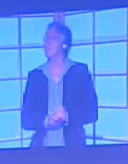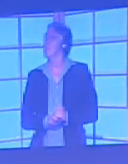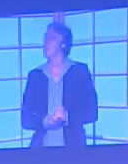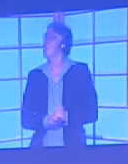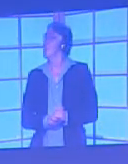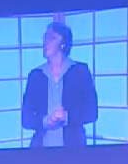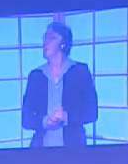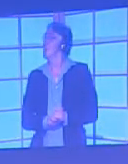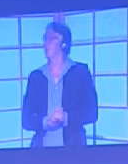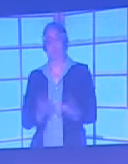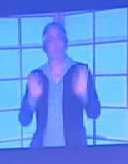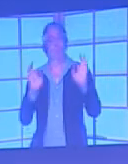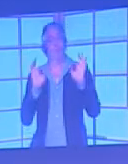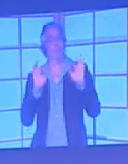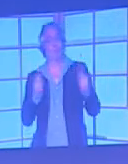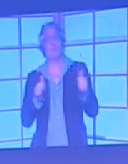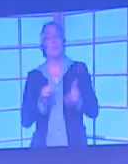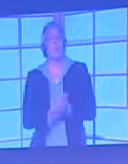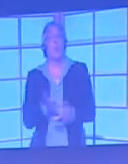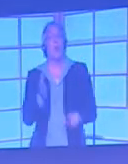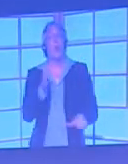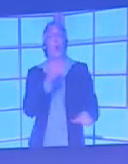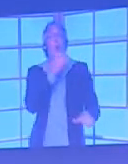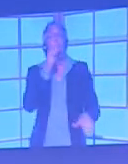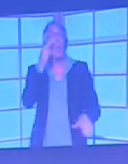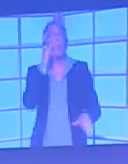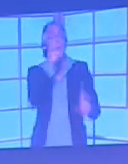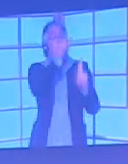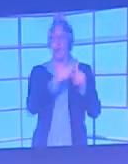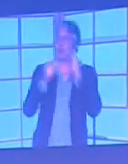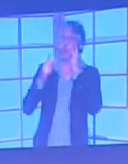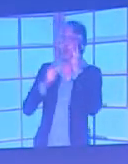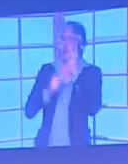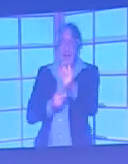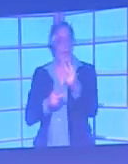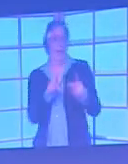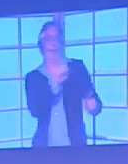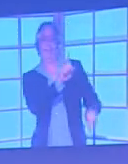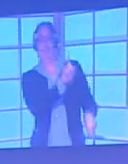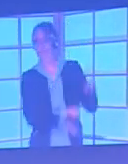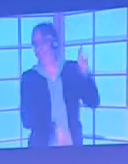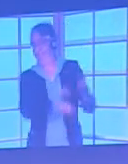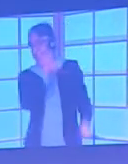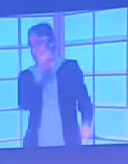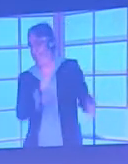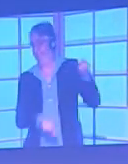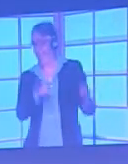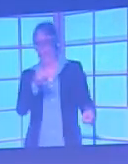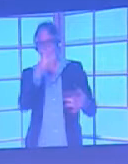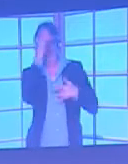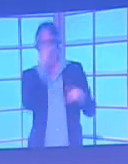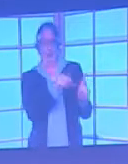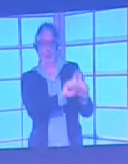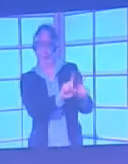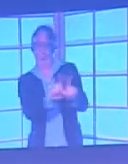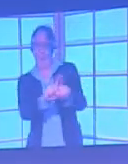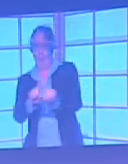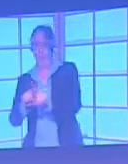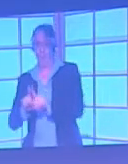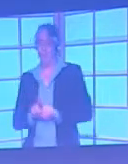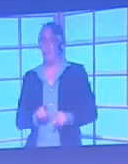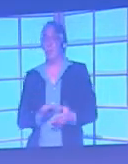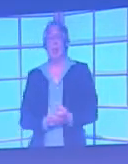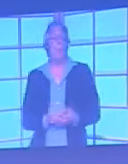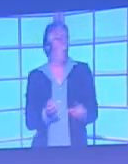So what colour blind people see depends on their specific diagnosis. Most people who